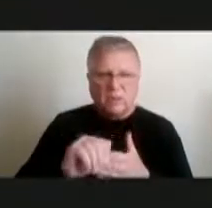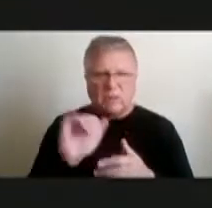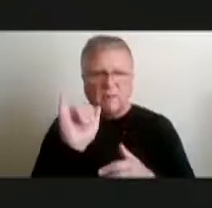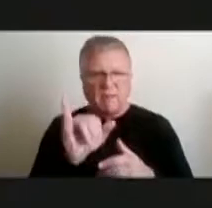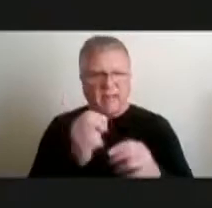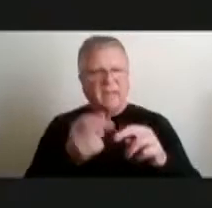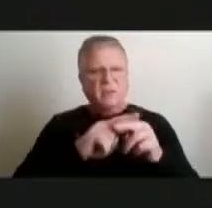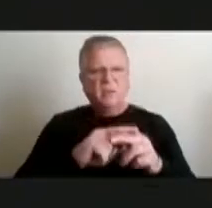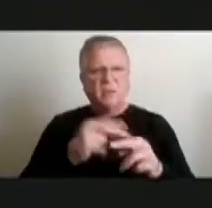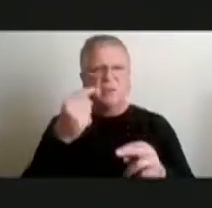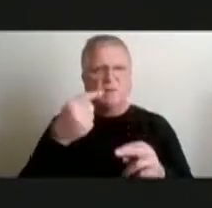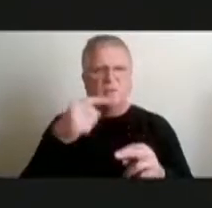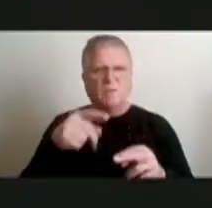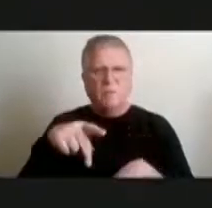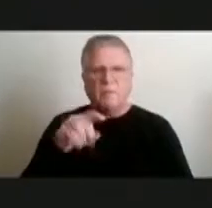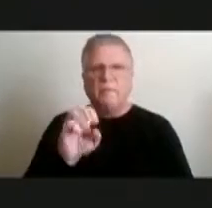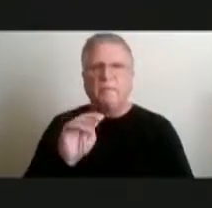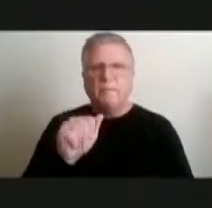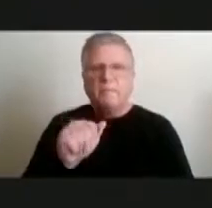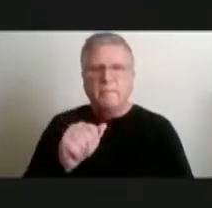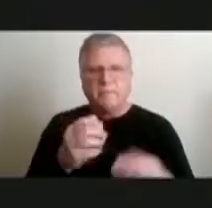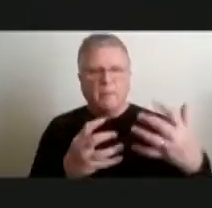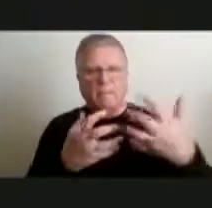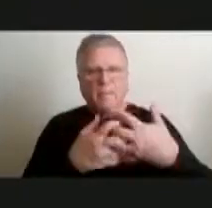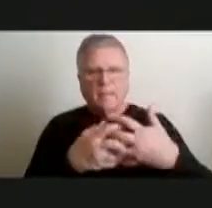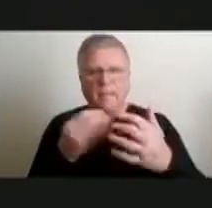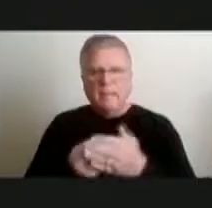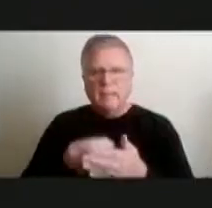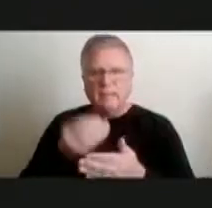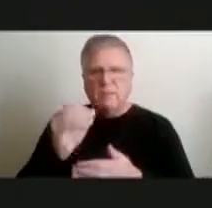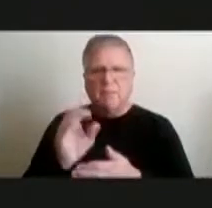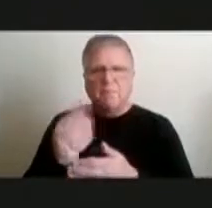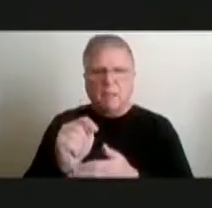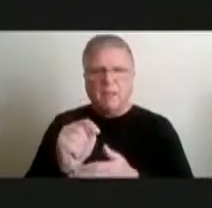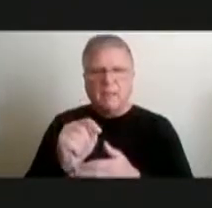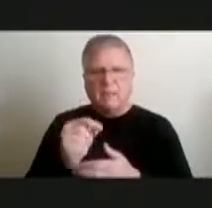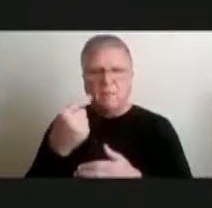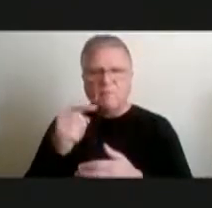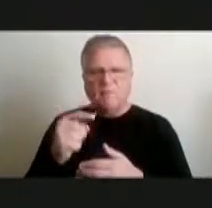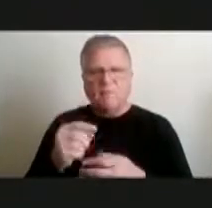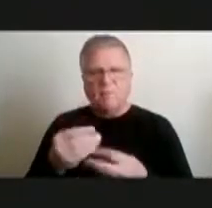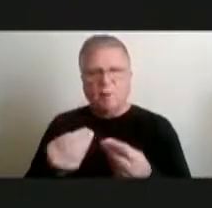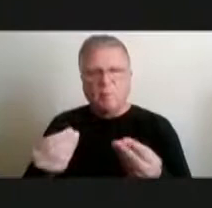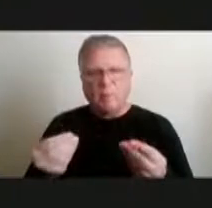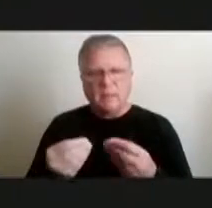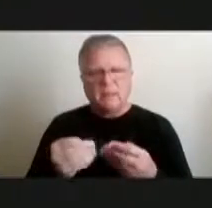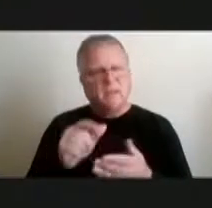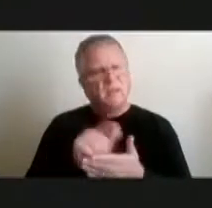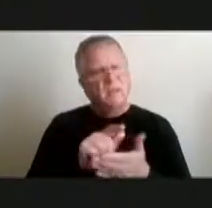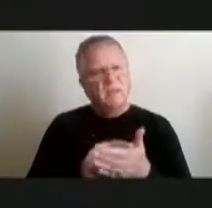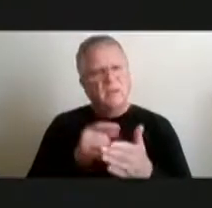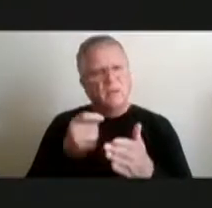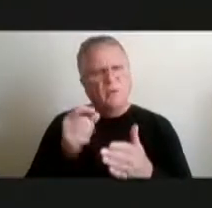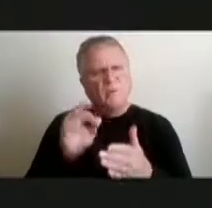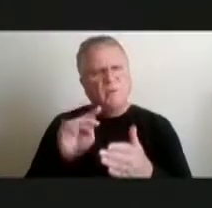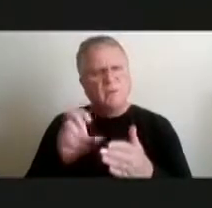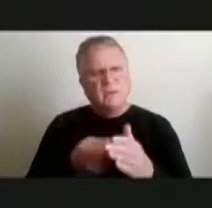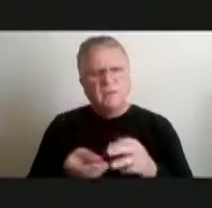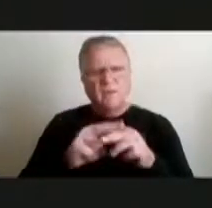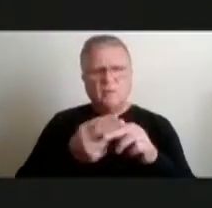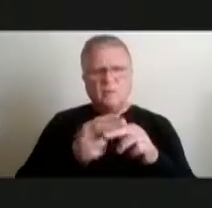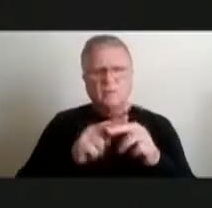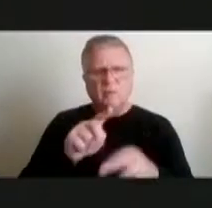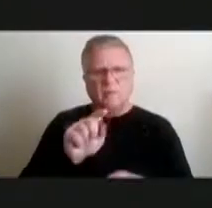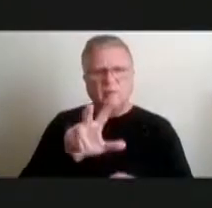pima match to buy out landslide properties legal fees are increased by a hundred and fifty thousand dollars for